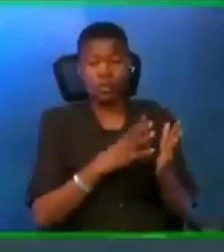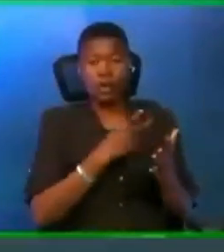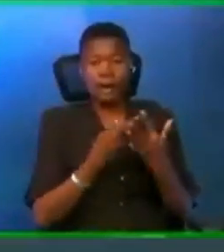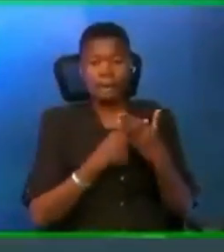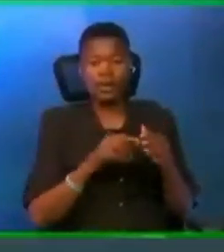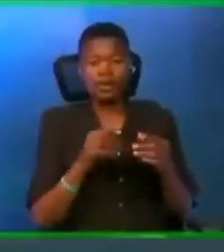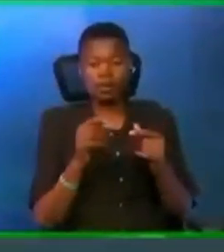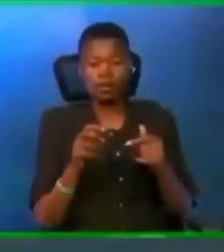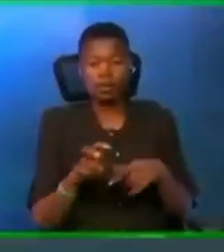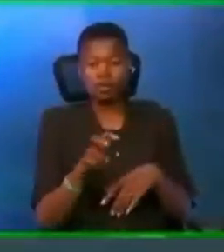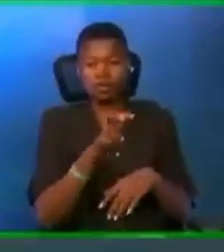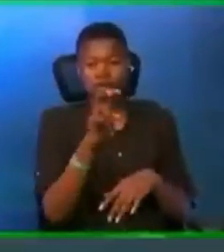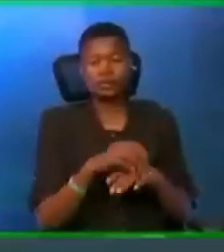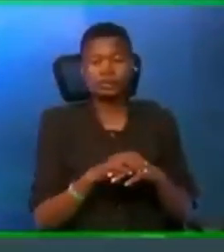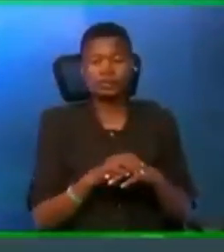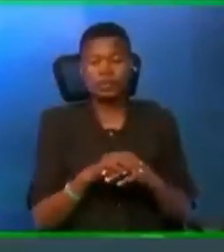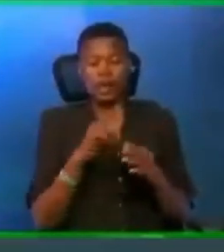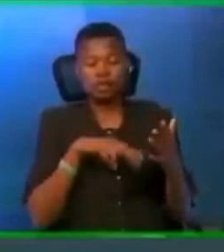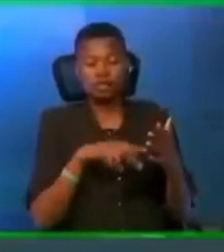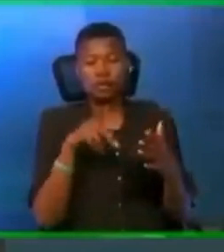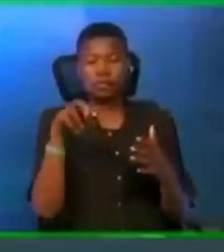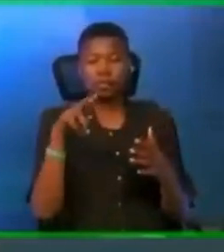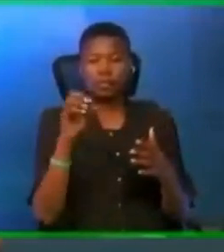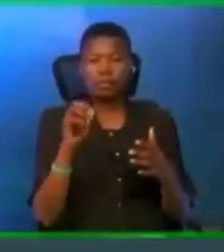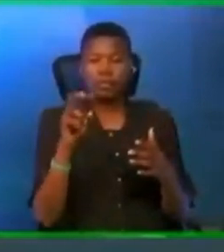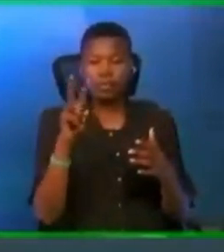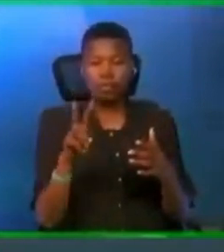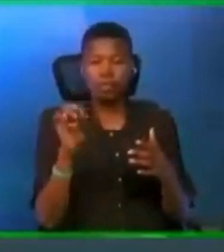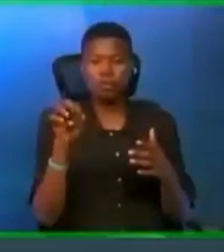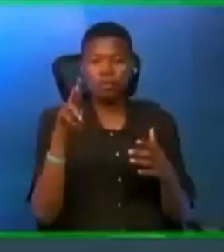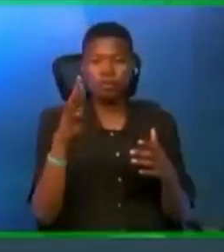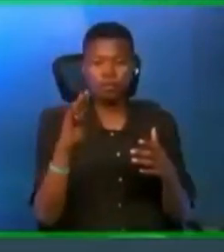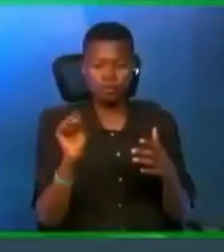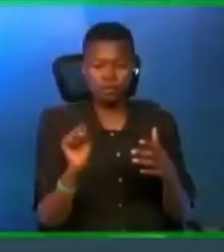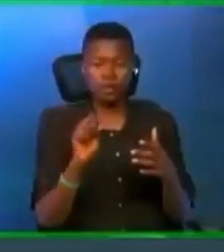a quick journal. Proverbs, chapter 25, verse 2.